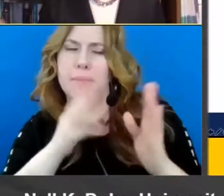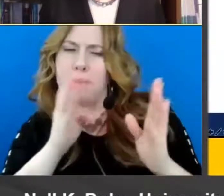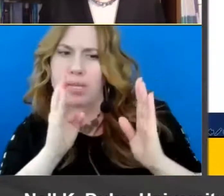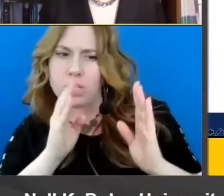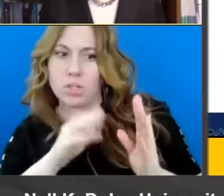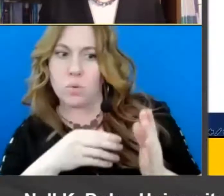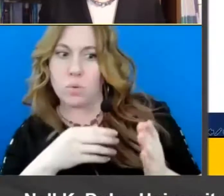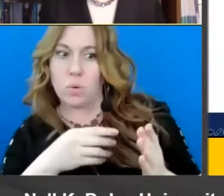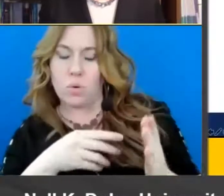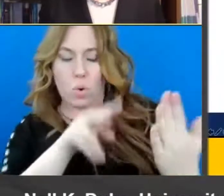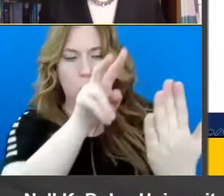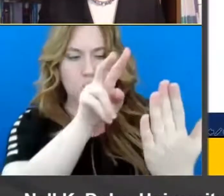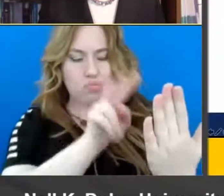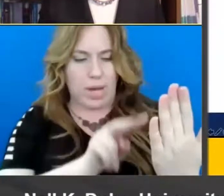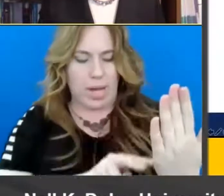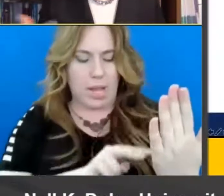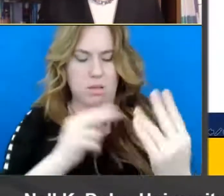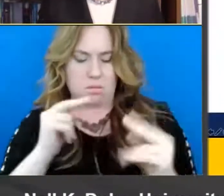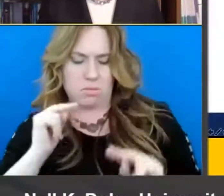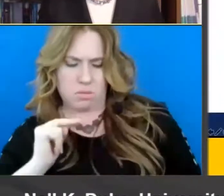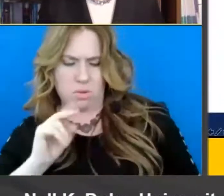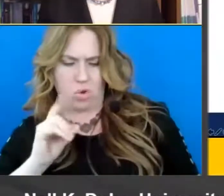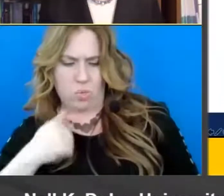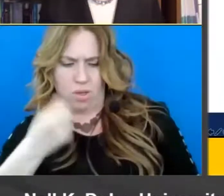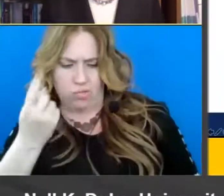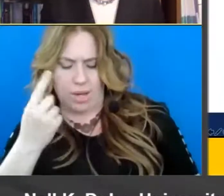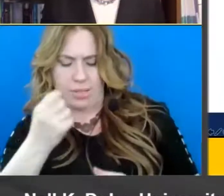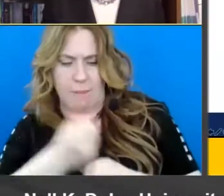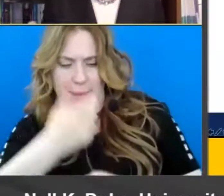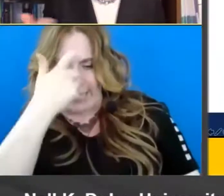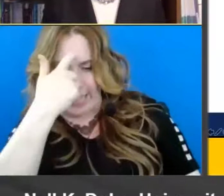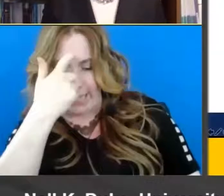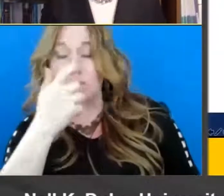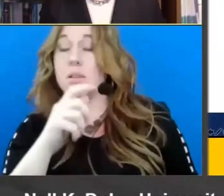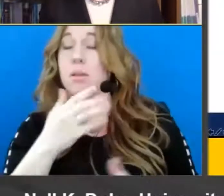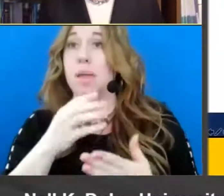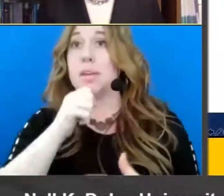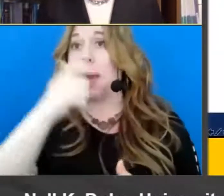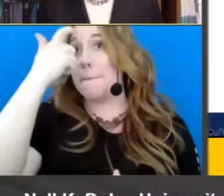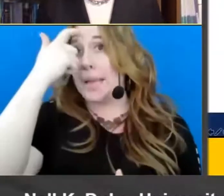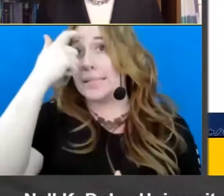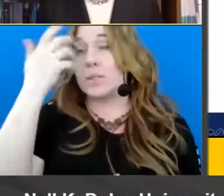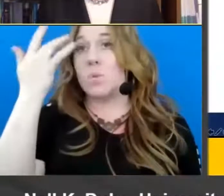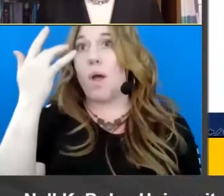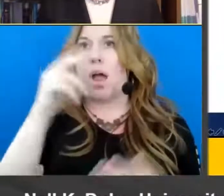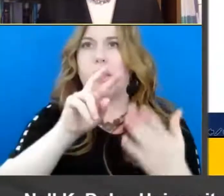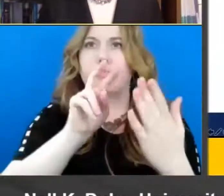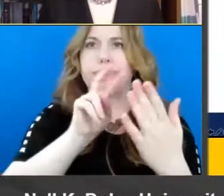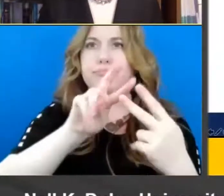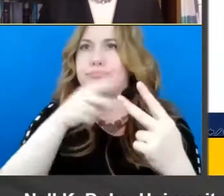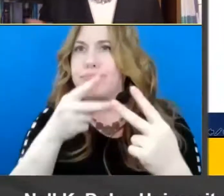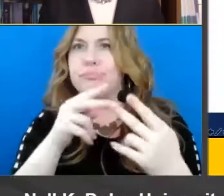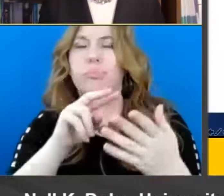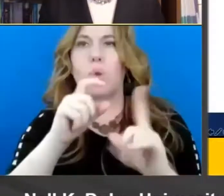you're reading is making sense to you and it may not make sense to you because you misread a word on you need to go back and fix that word